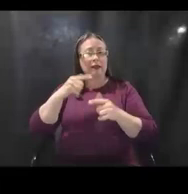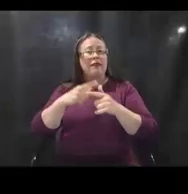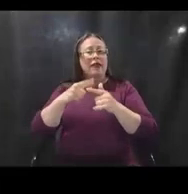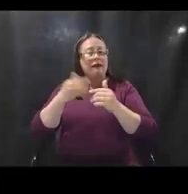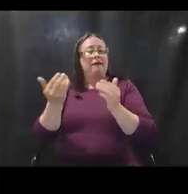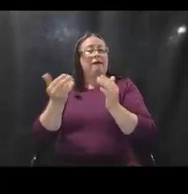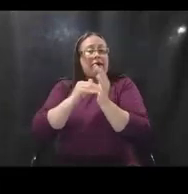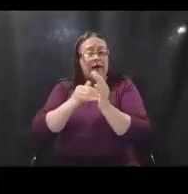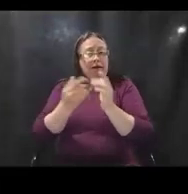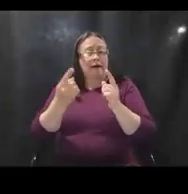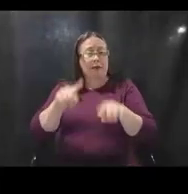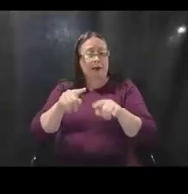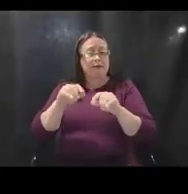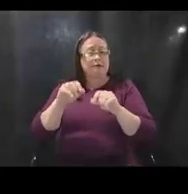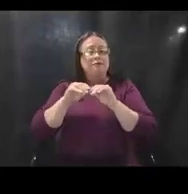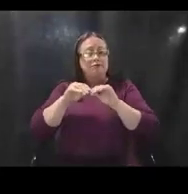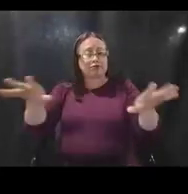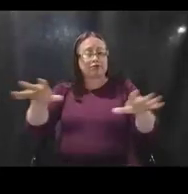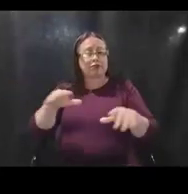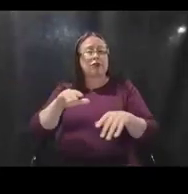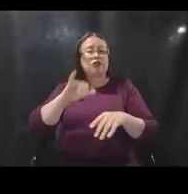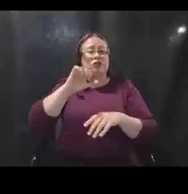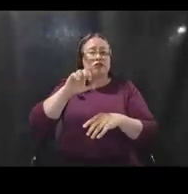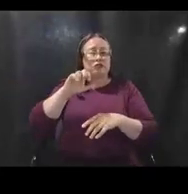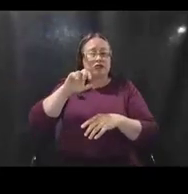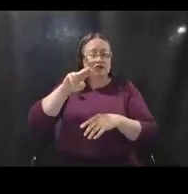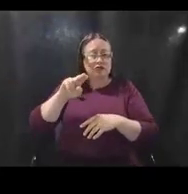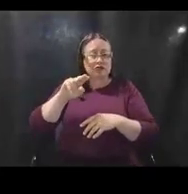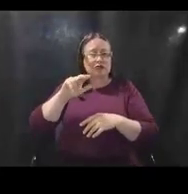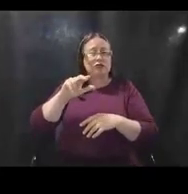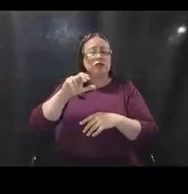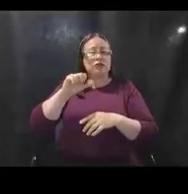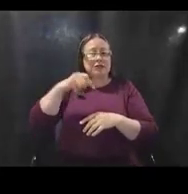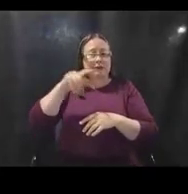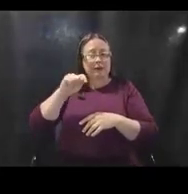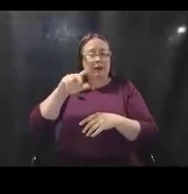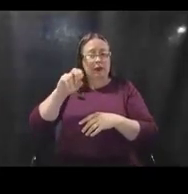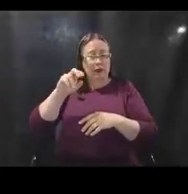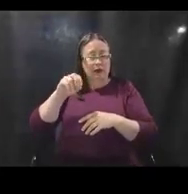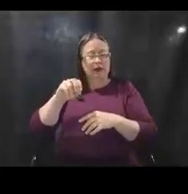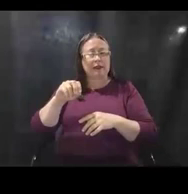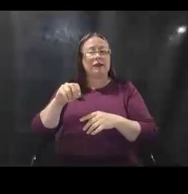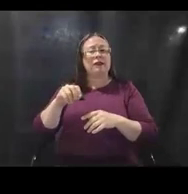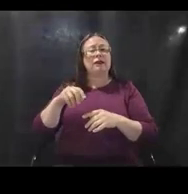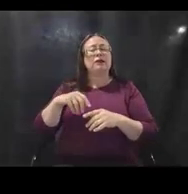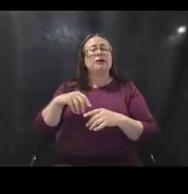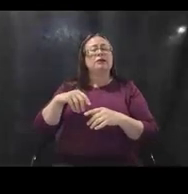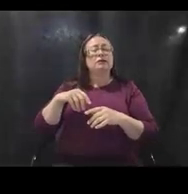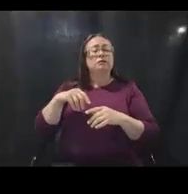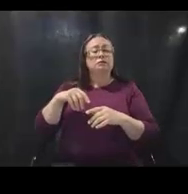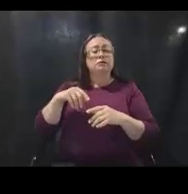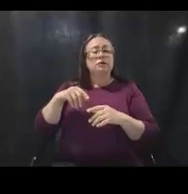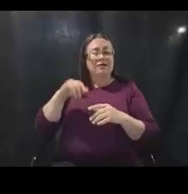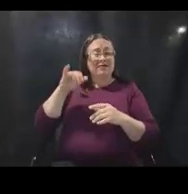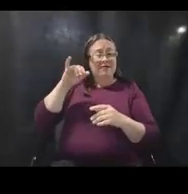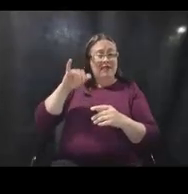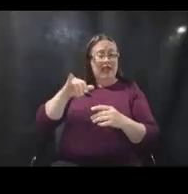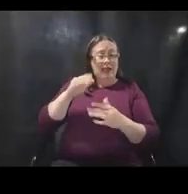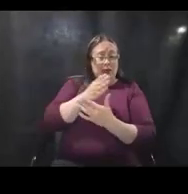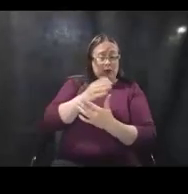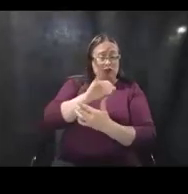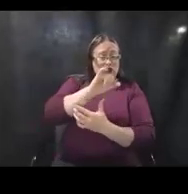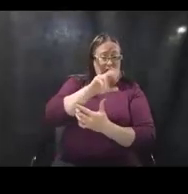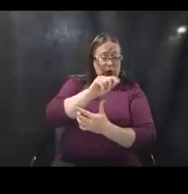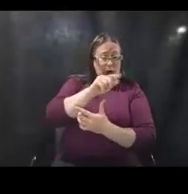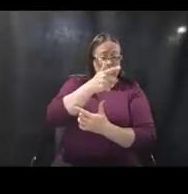2nd really defined the period of eligibility that the White House was looking for. And so that's between January